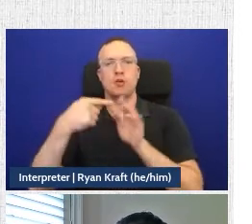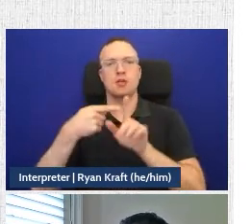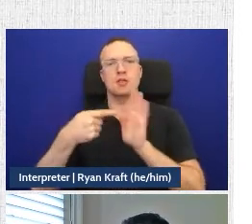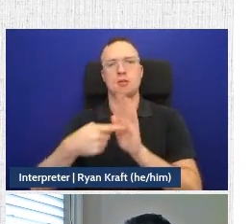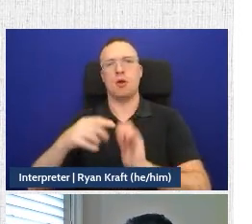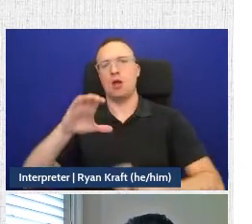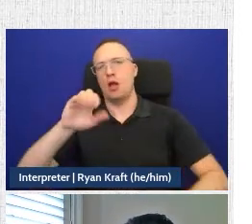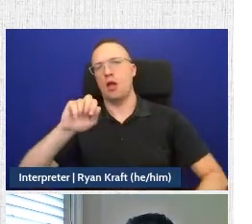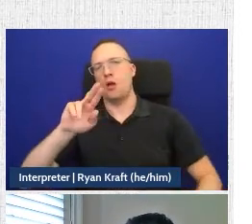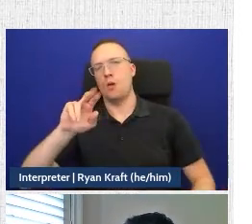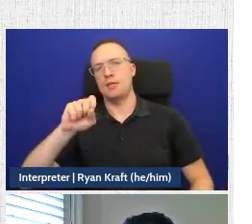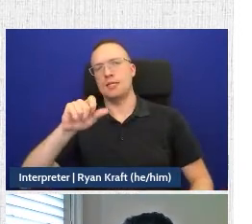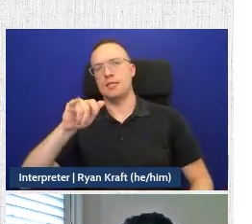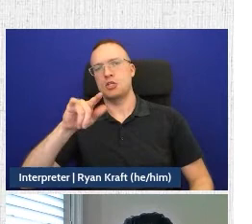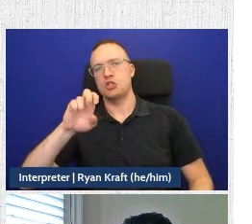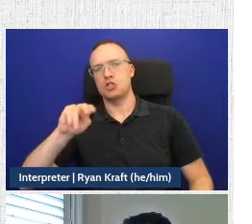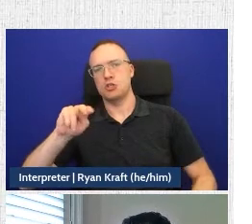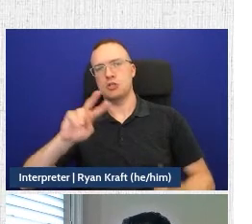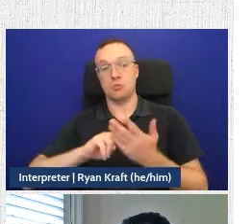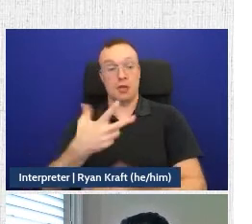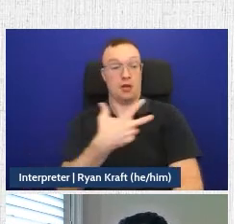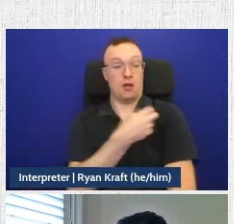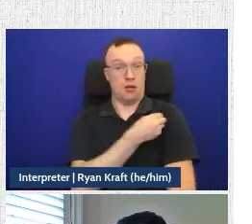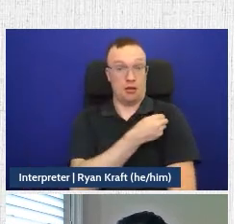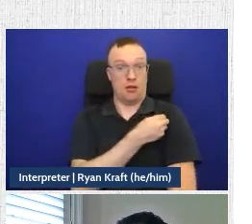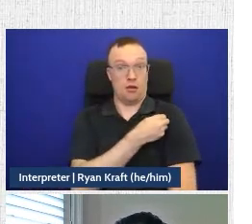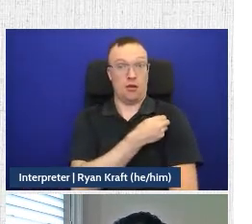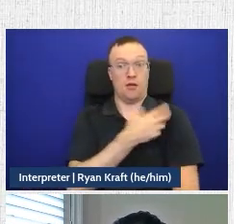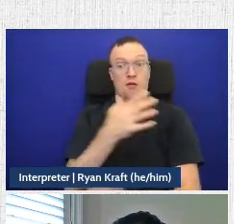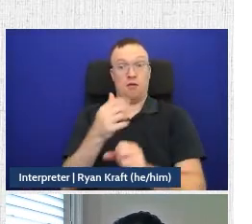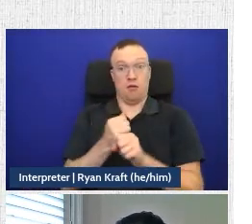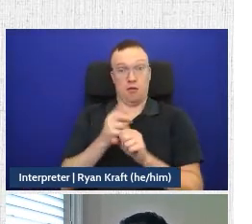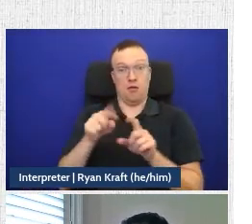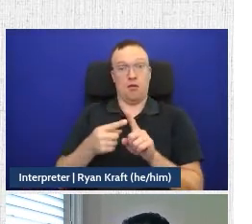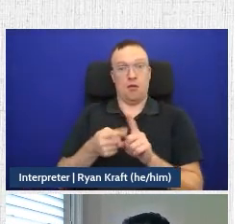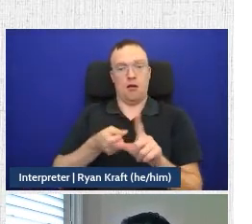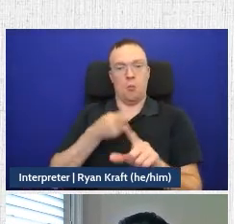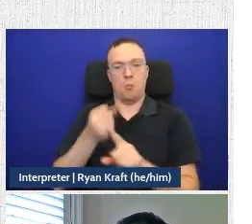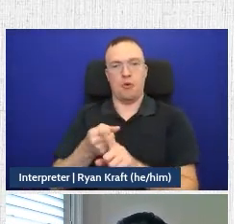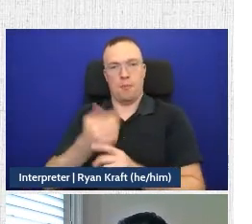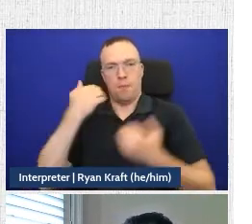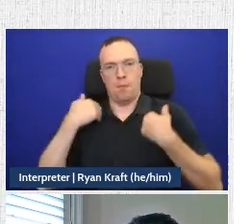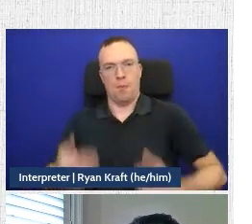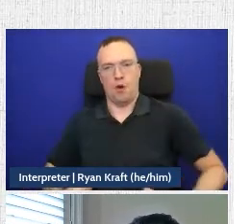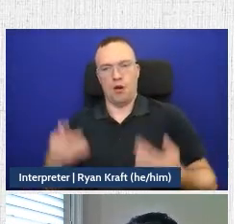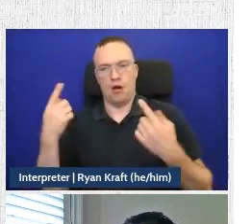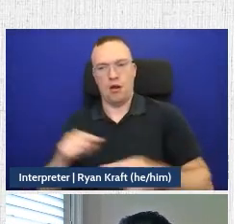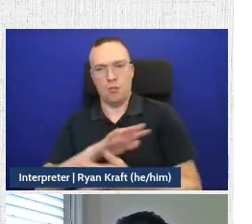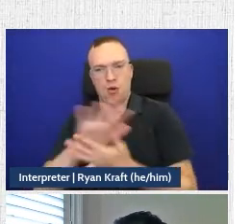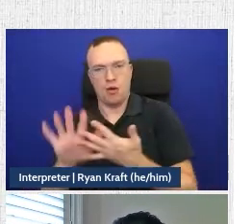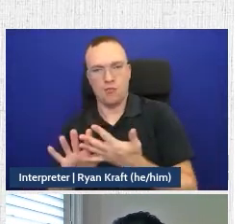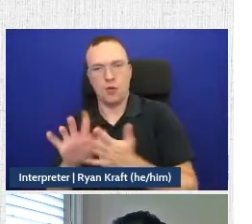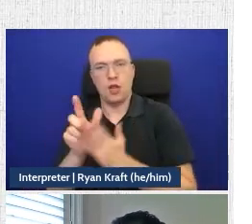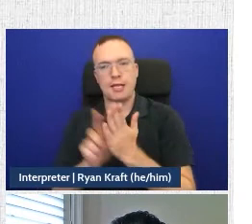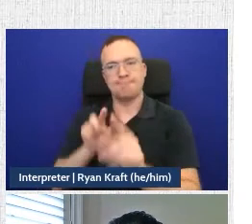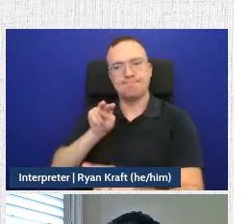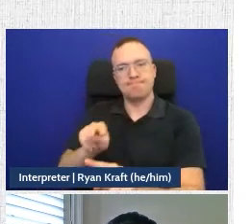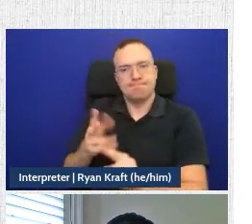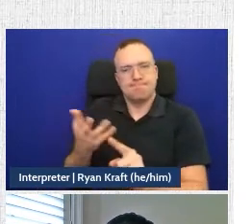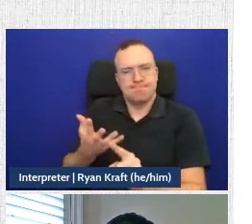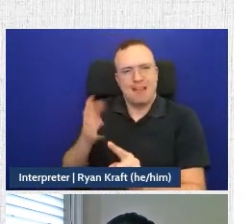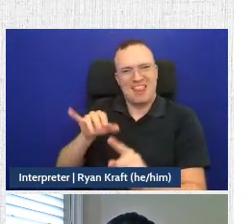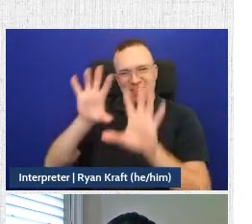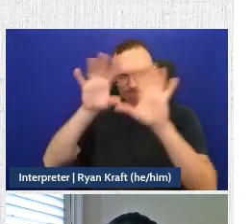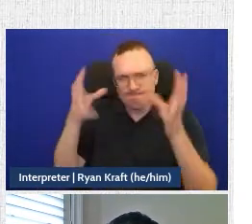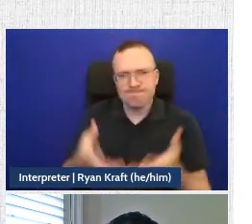how the connection between getting a vaccine and actually having a side effect is created from a legal perspective. And so, for example, this question